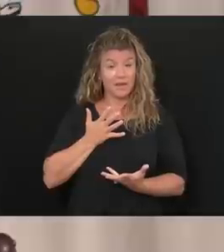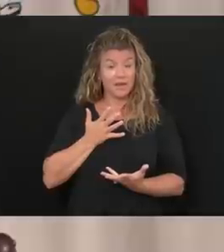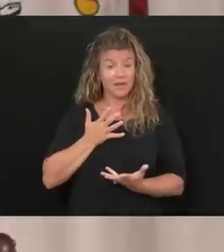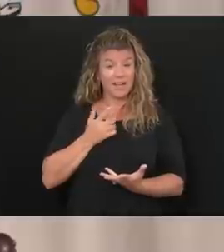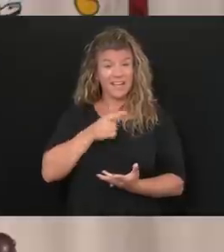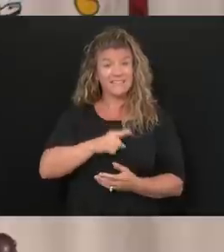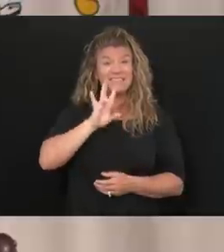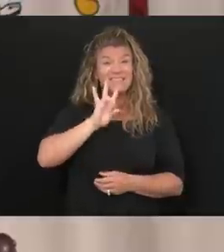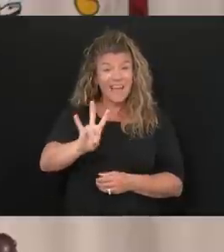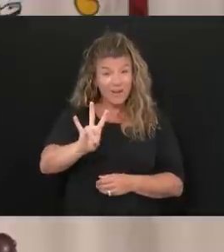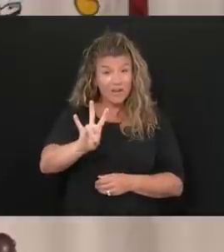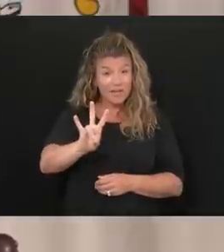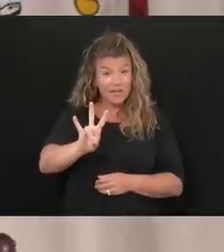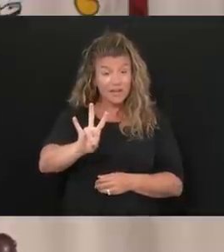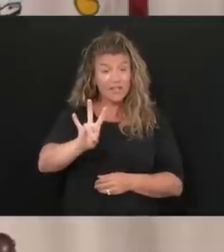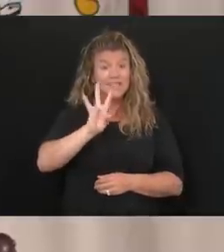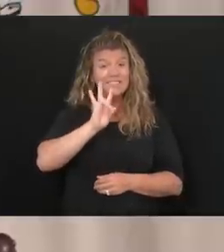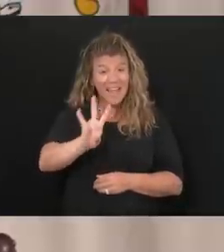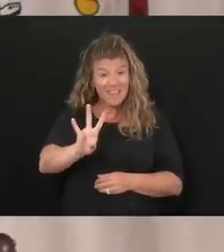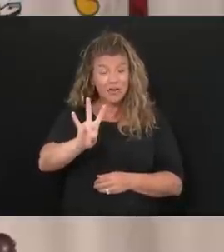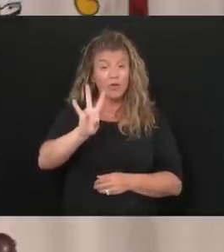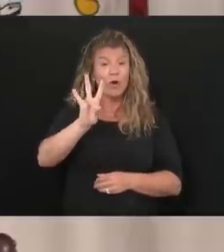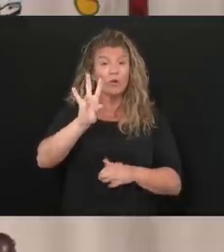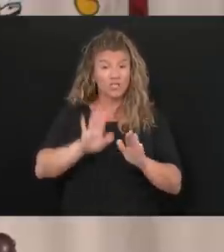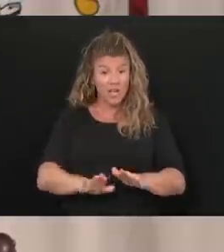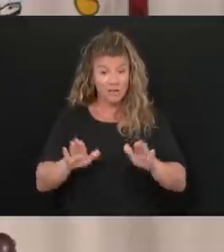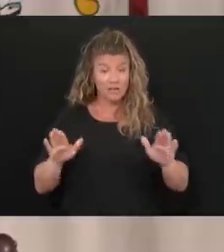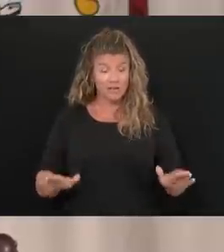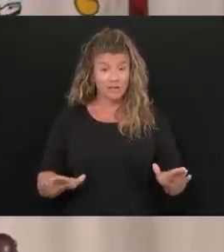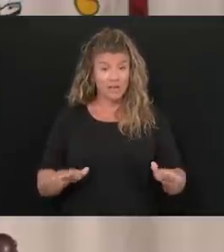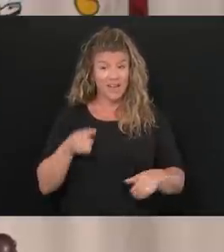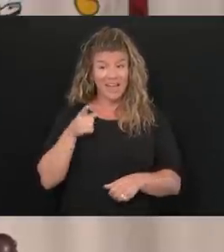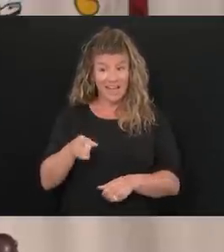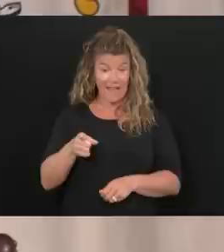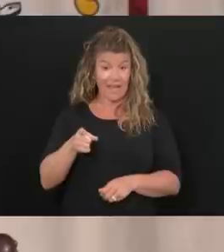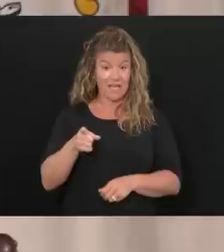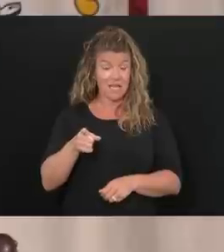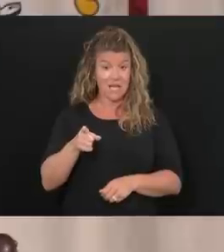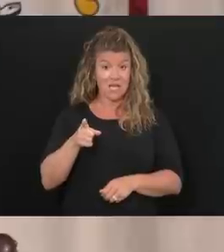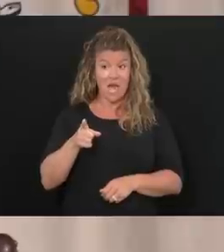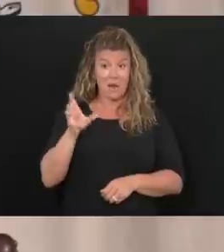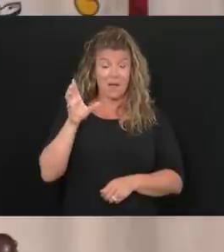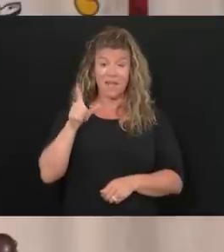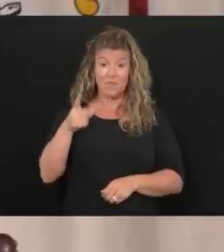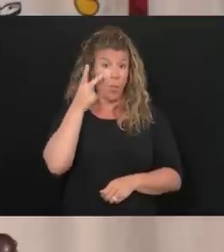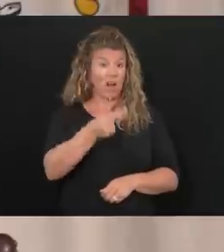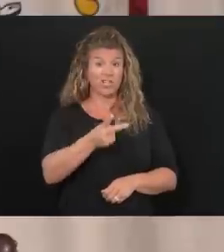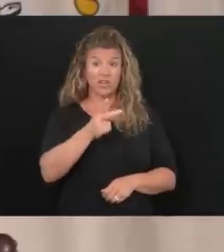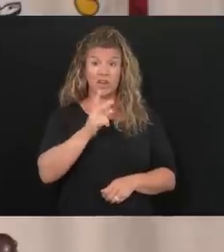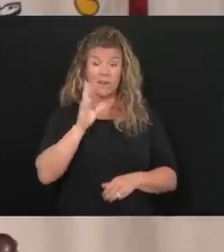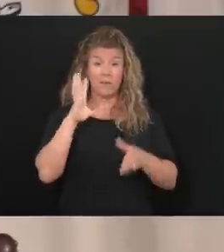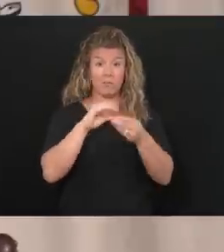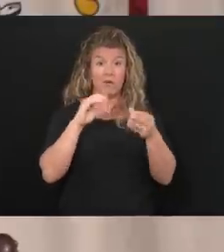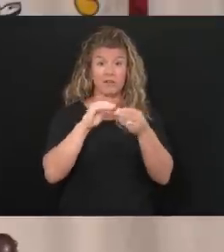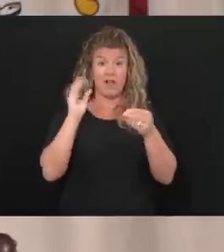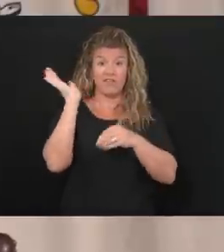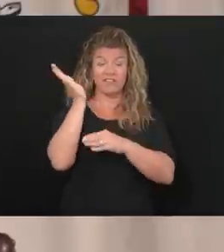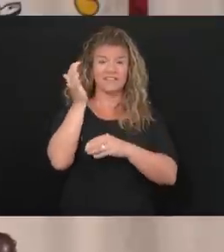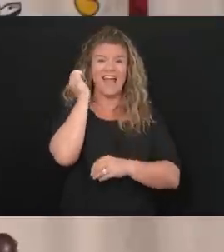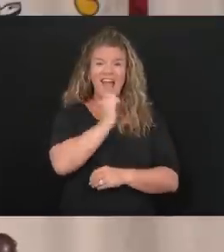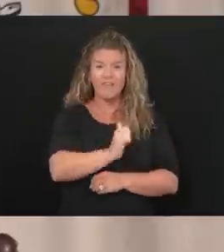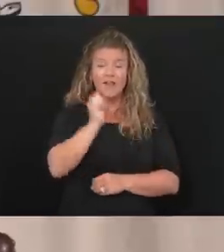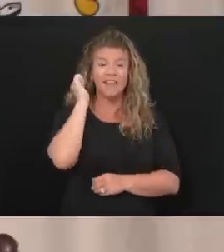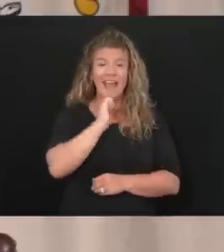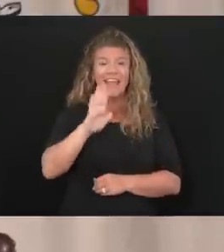little seven-year-old kid that supposedly watches our briefings all the time. One of the first